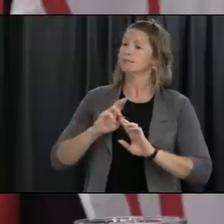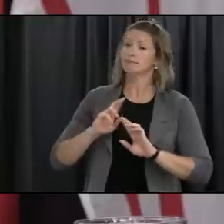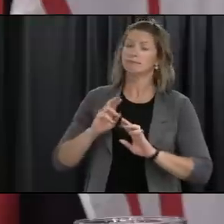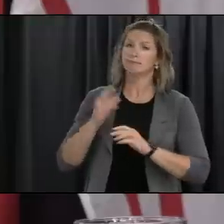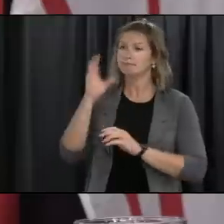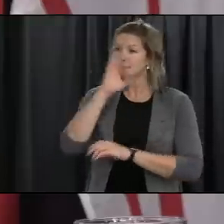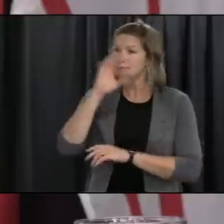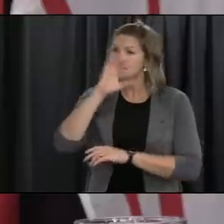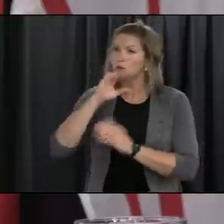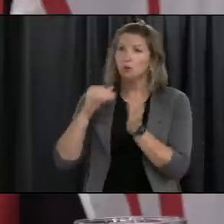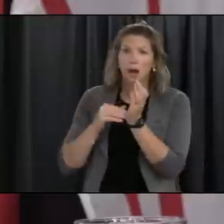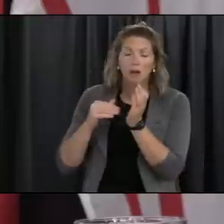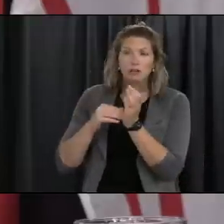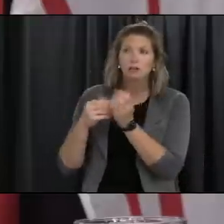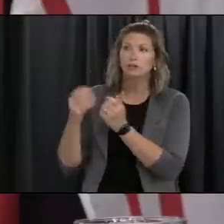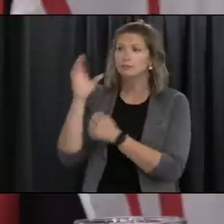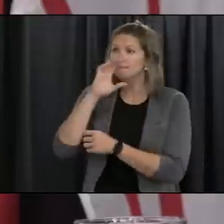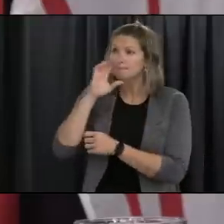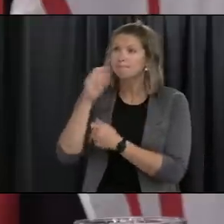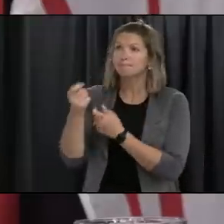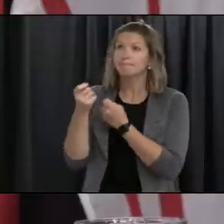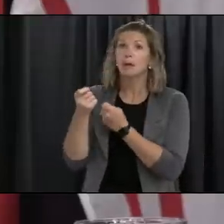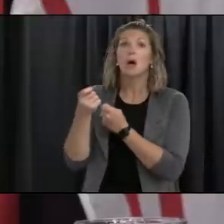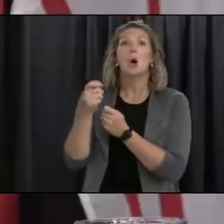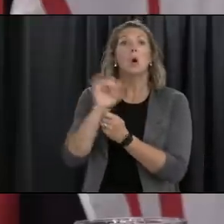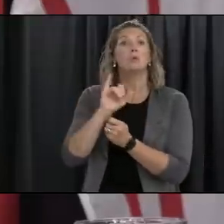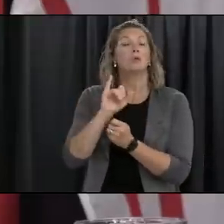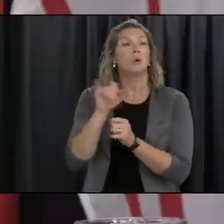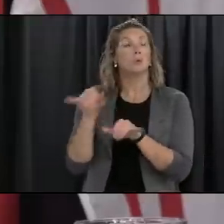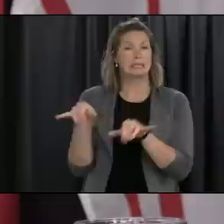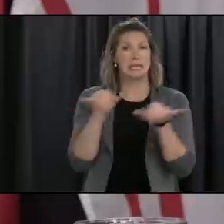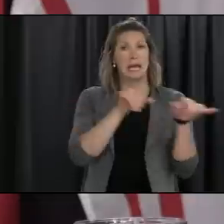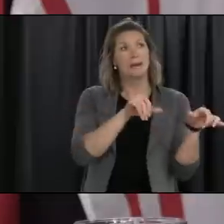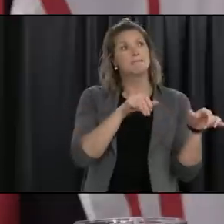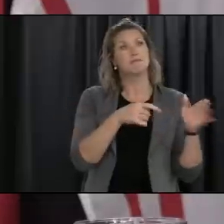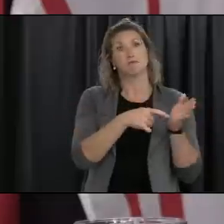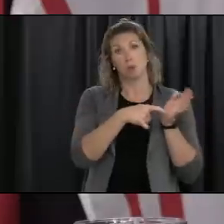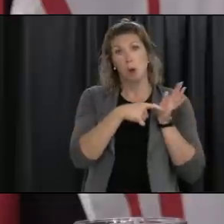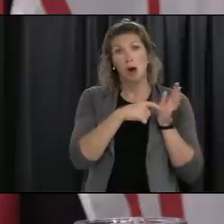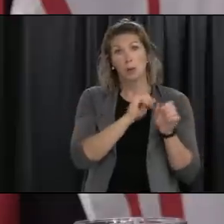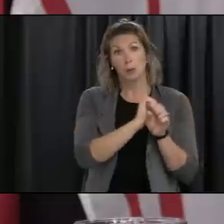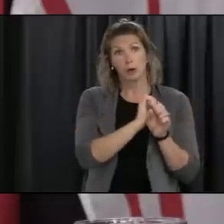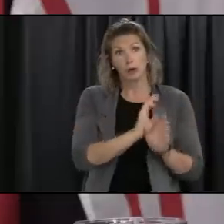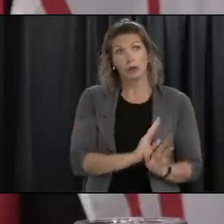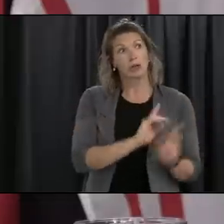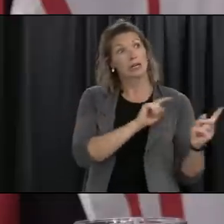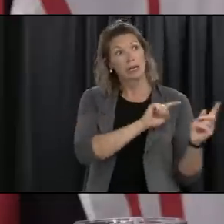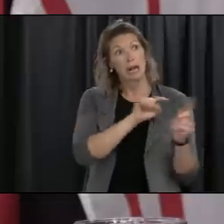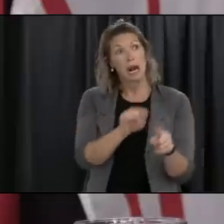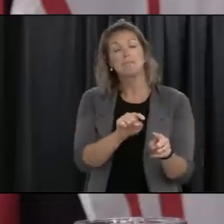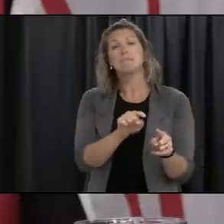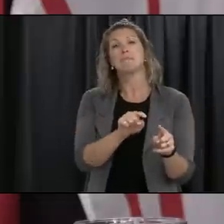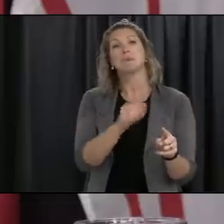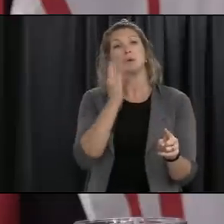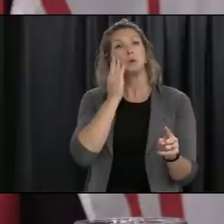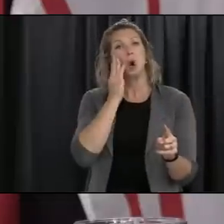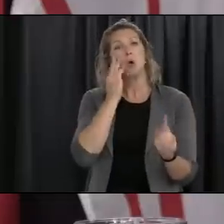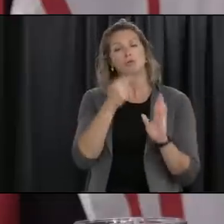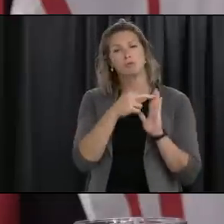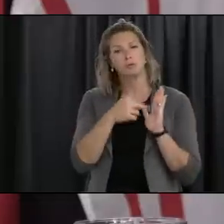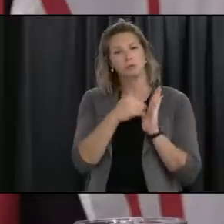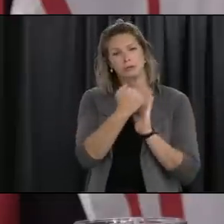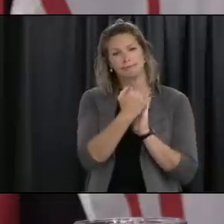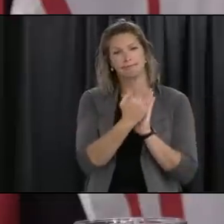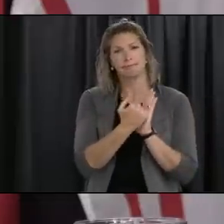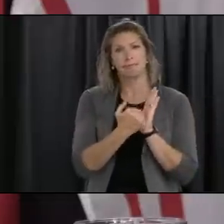covid and make them aware of the requirements uh for essential workers uh indeed anyone with an exemption is